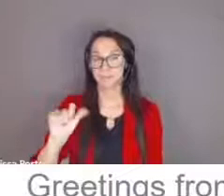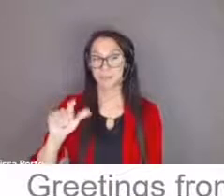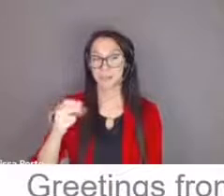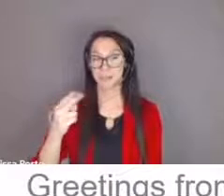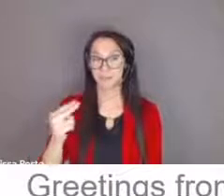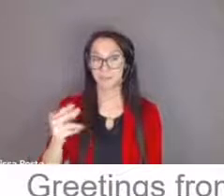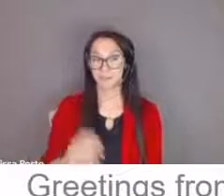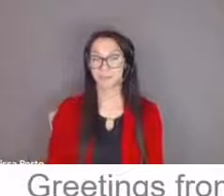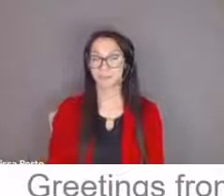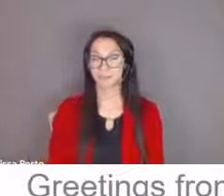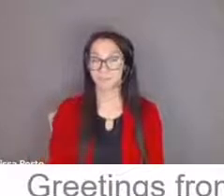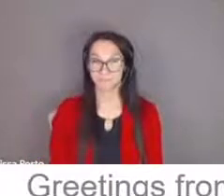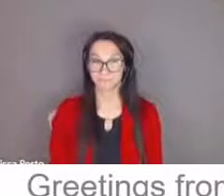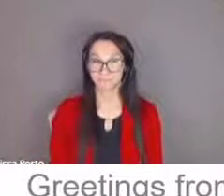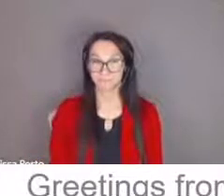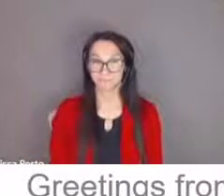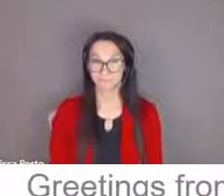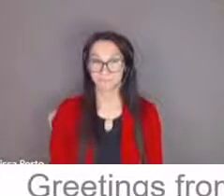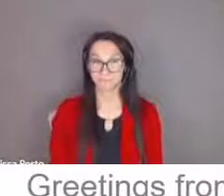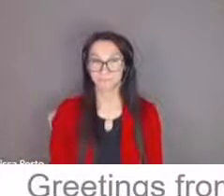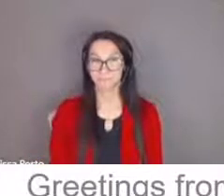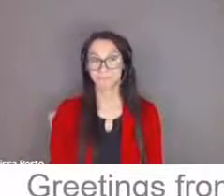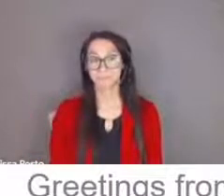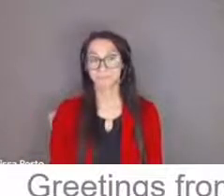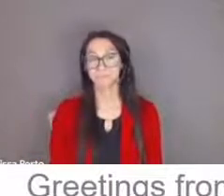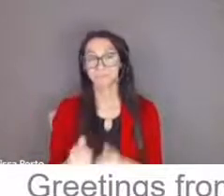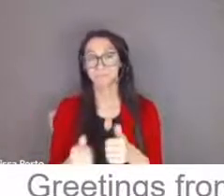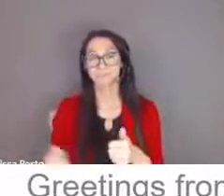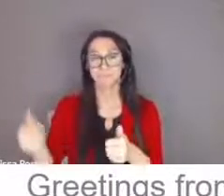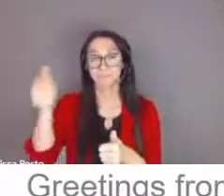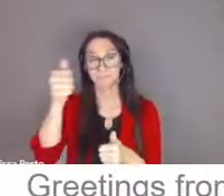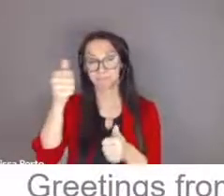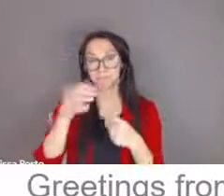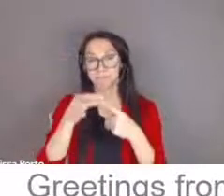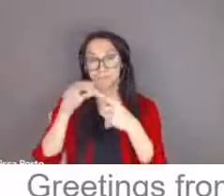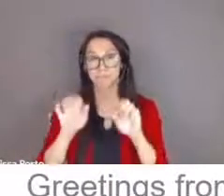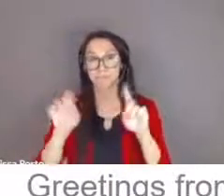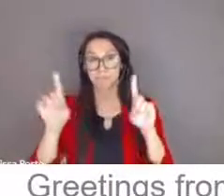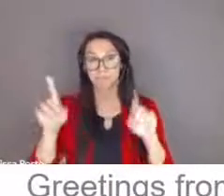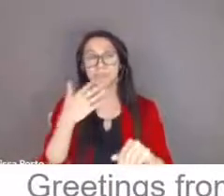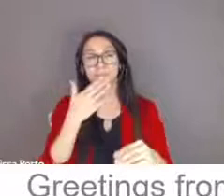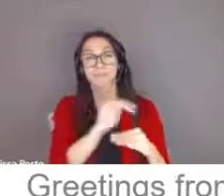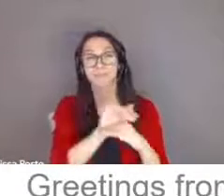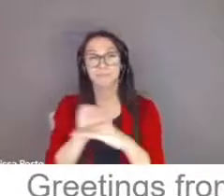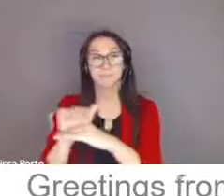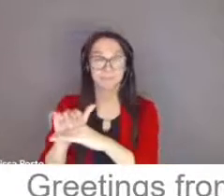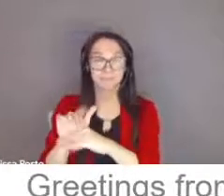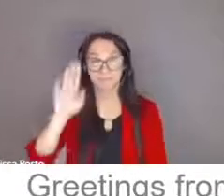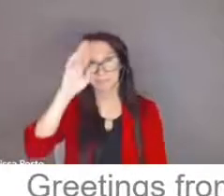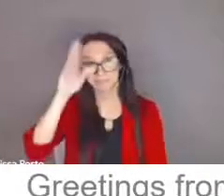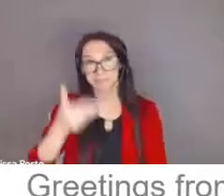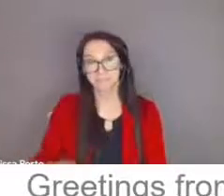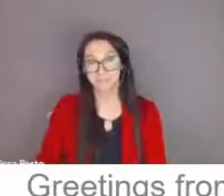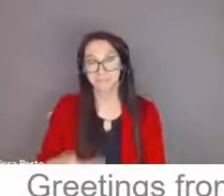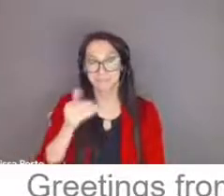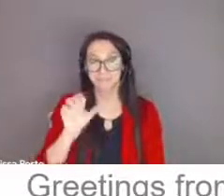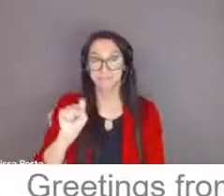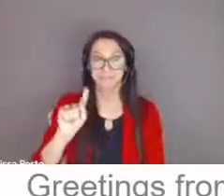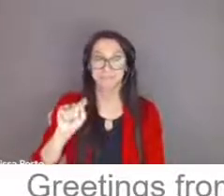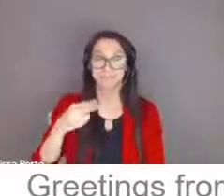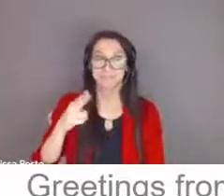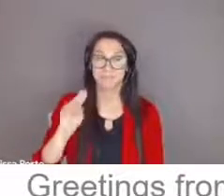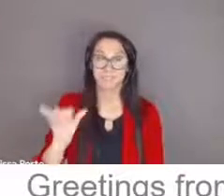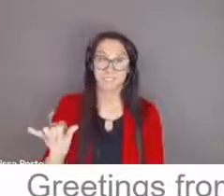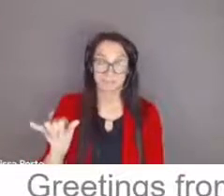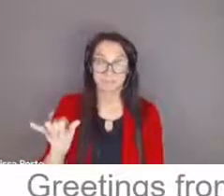good evening everyone and thank you very much for joining us i'm stephanie ballow the superintendent of special education and on behalf of the